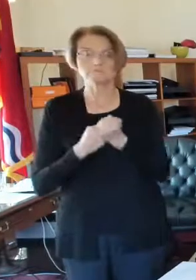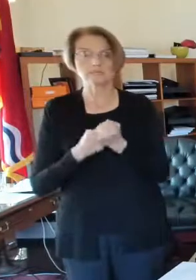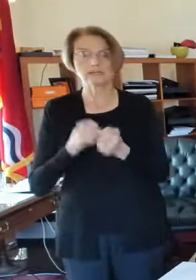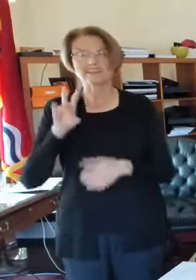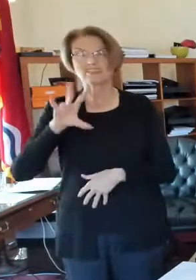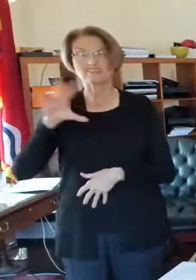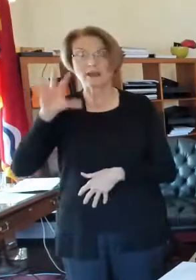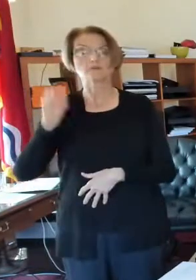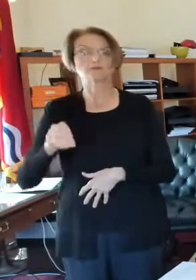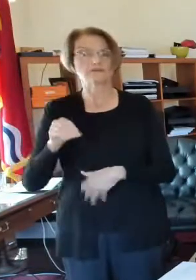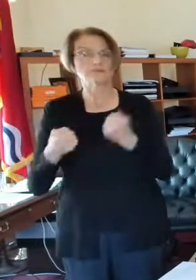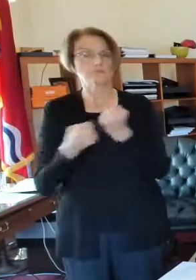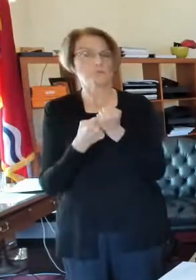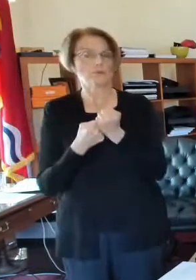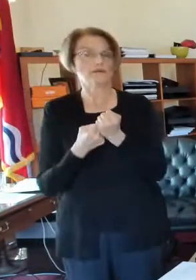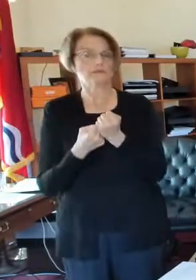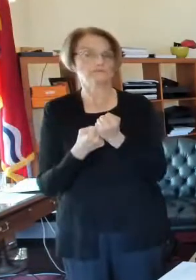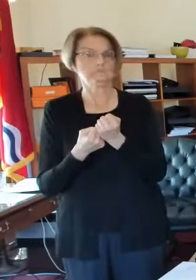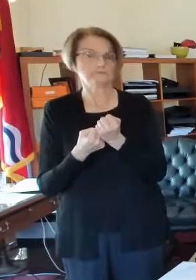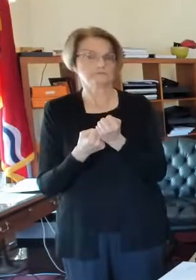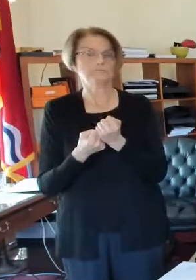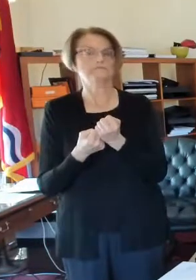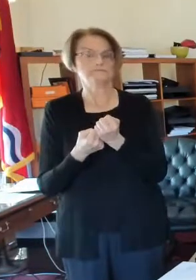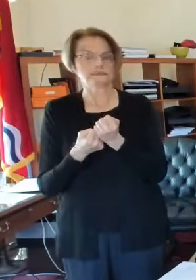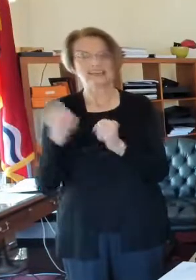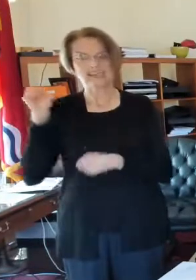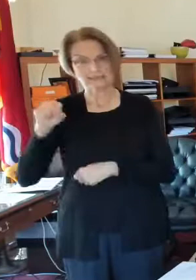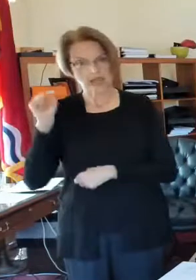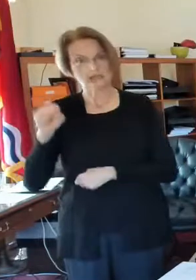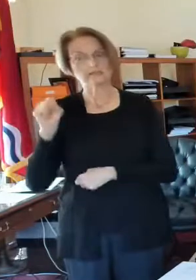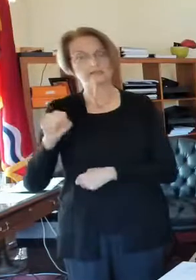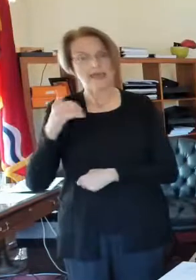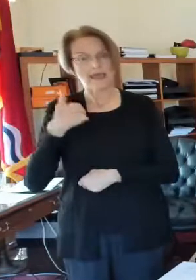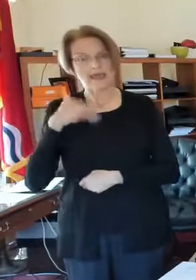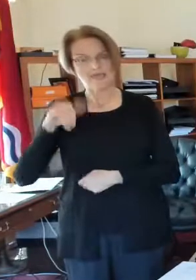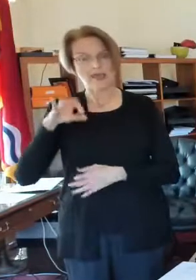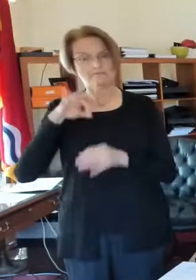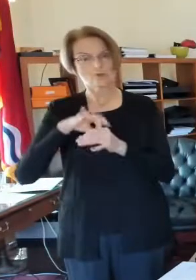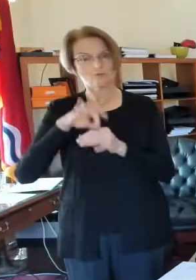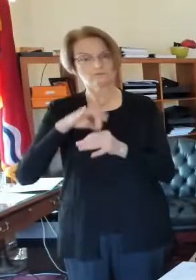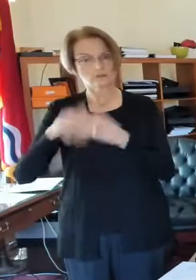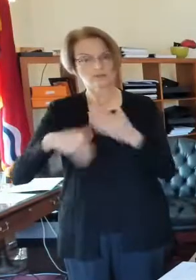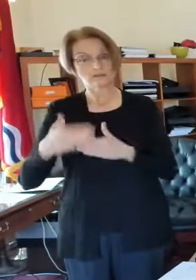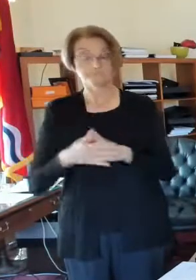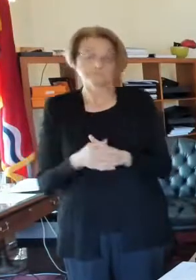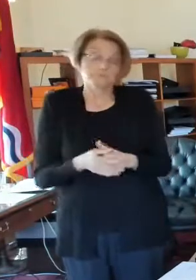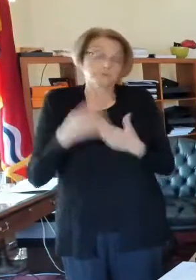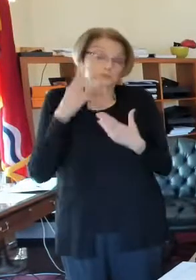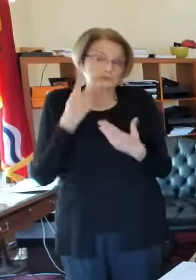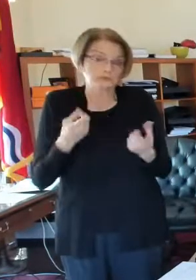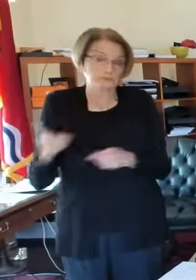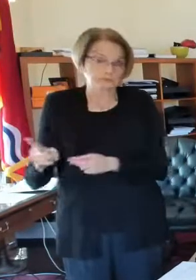Seventy-five percent, I think, was the number of people who voted in favor of that. So we'll see. We'll see how that goes.